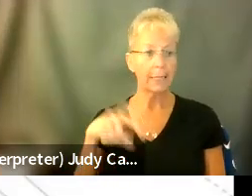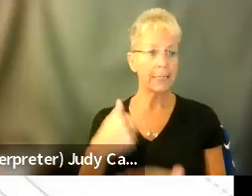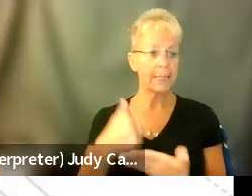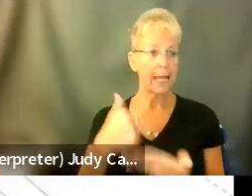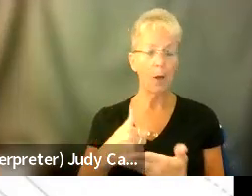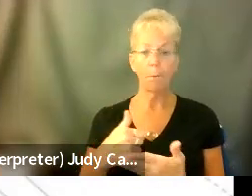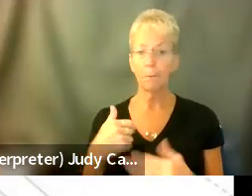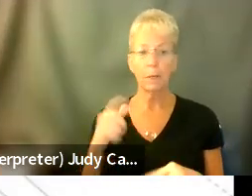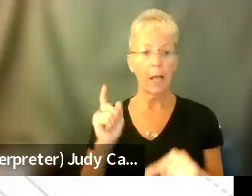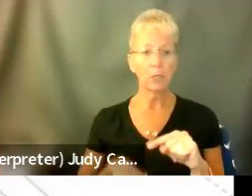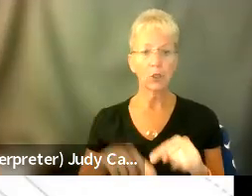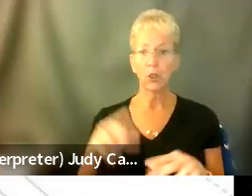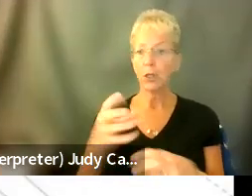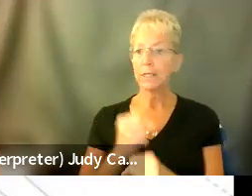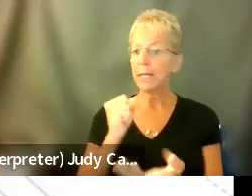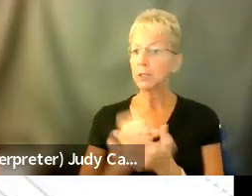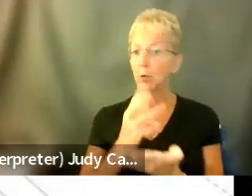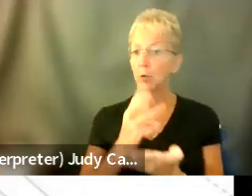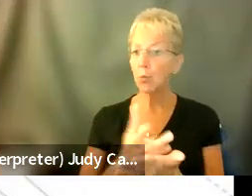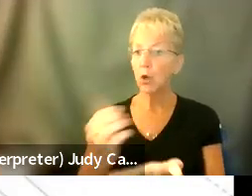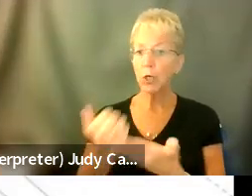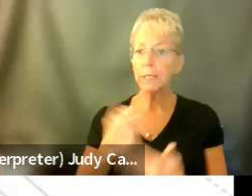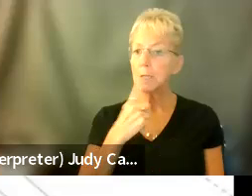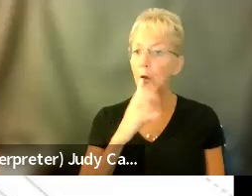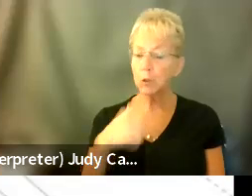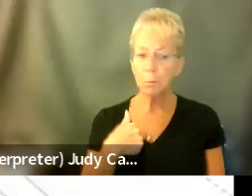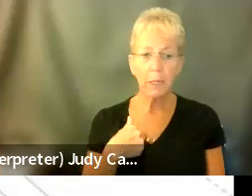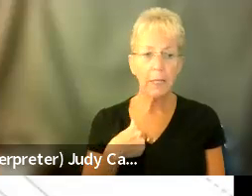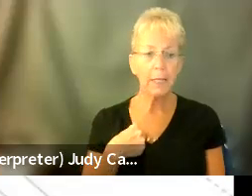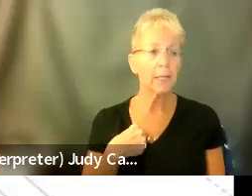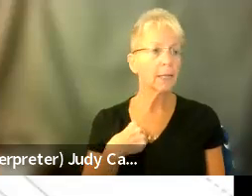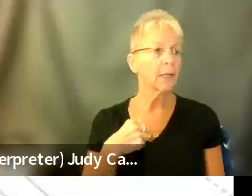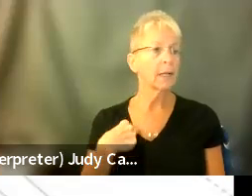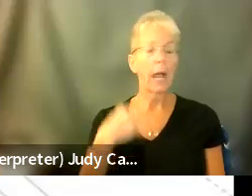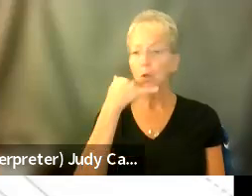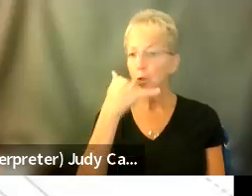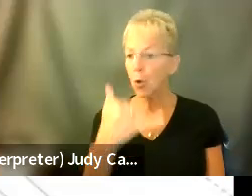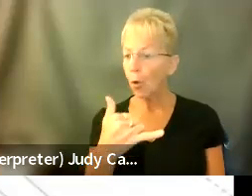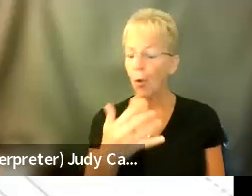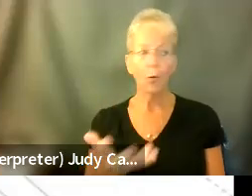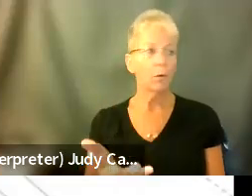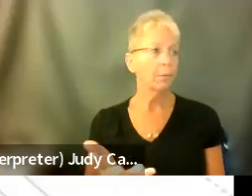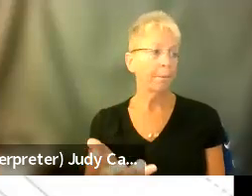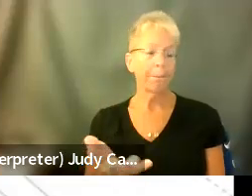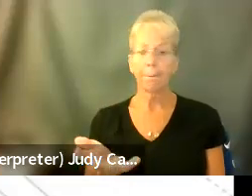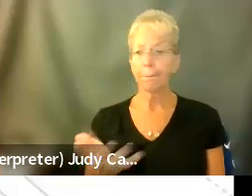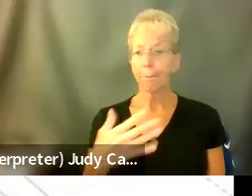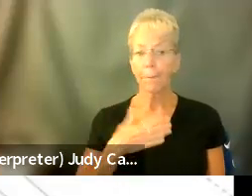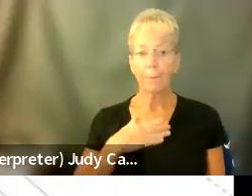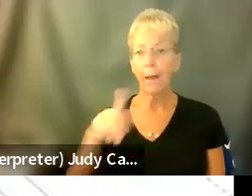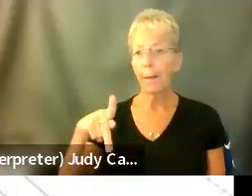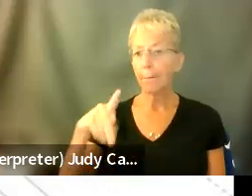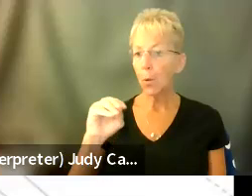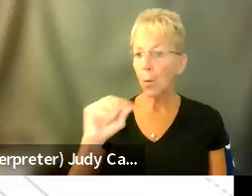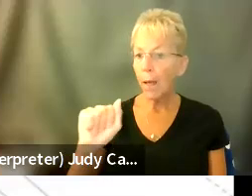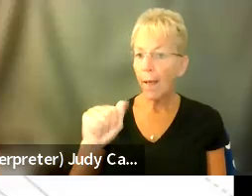I couldn't get the social workers to talk to me. I page for them. I called them. I even had, uh, my power of attorney